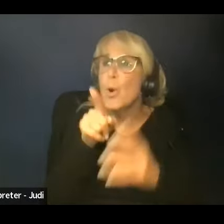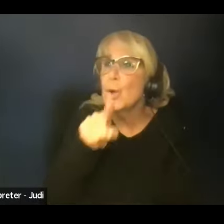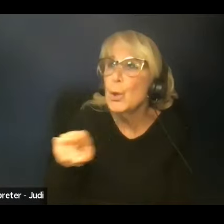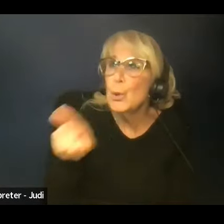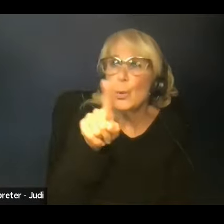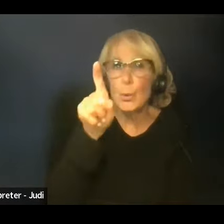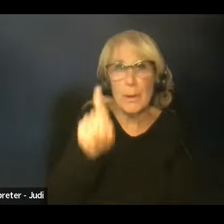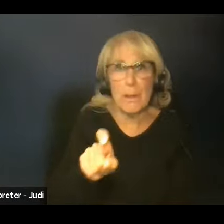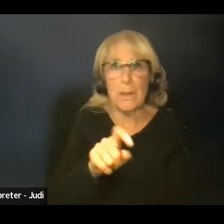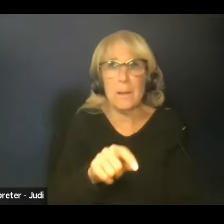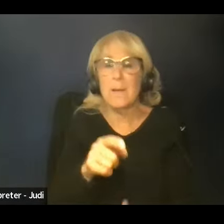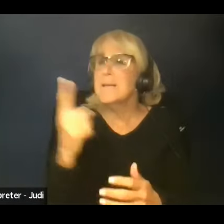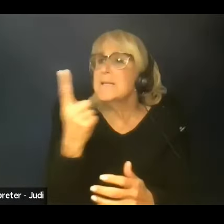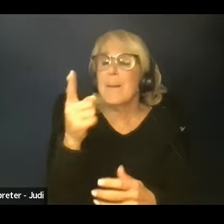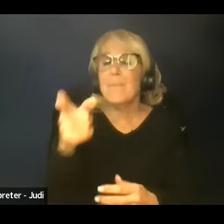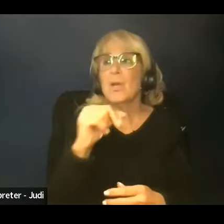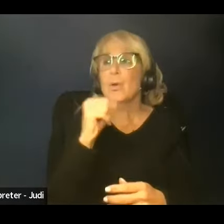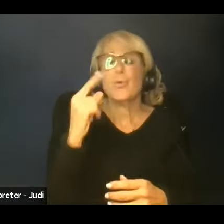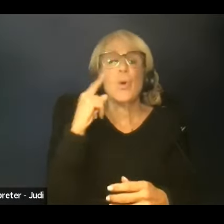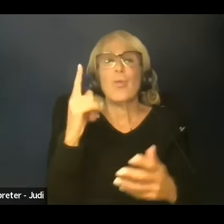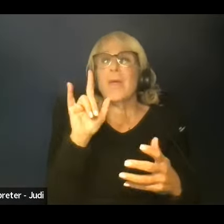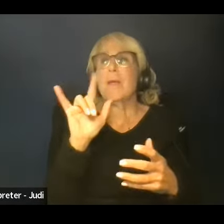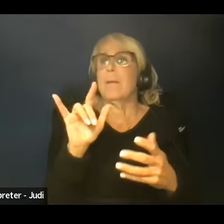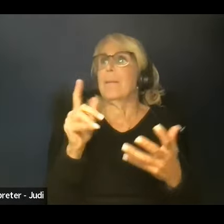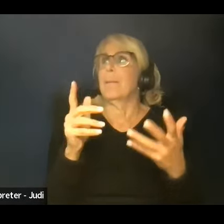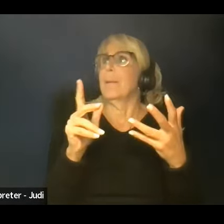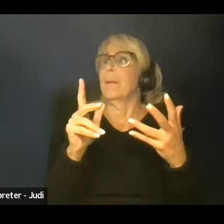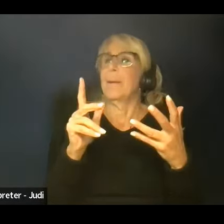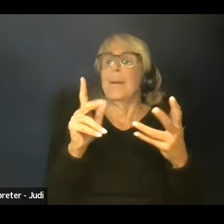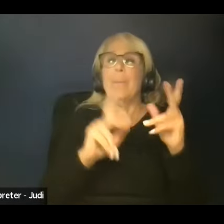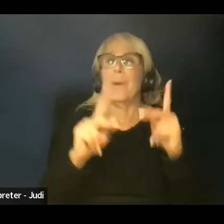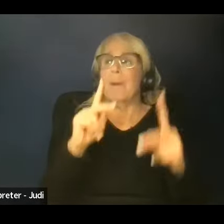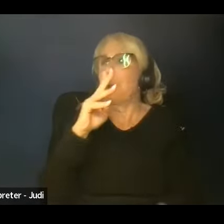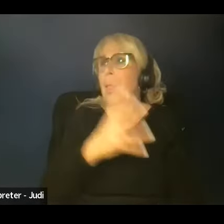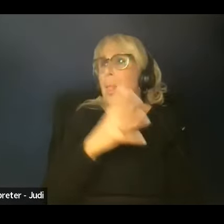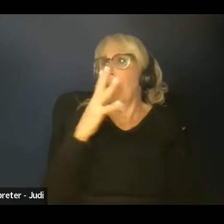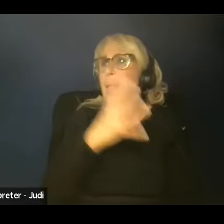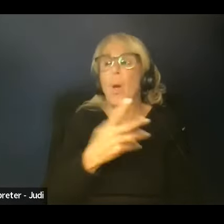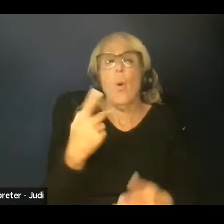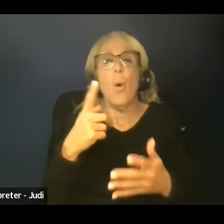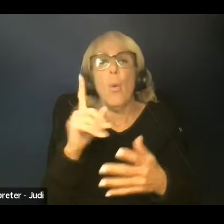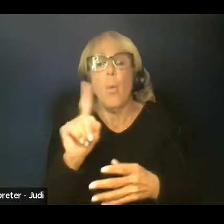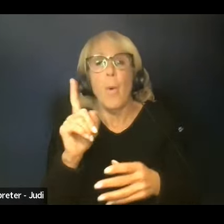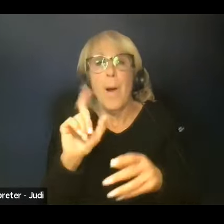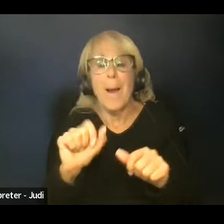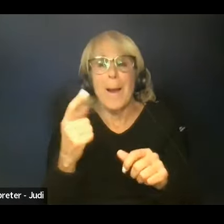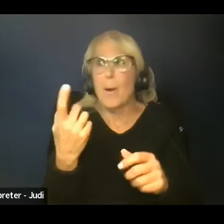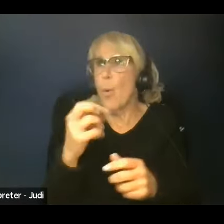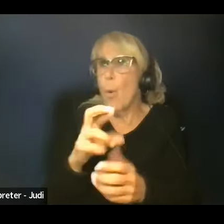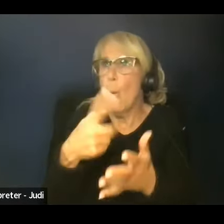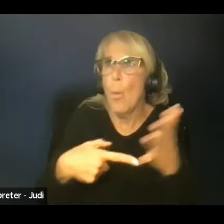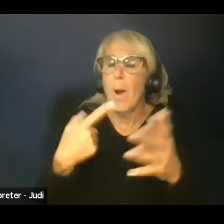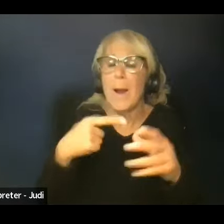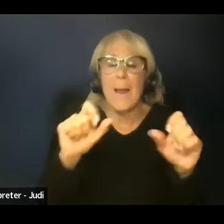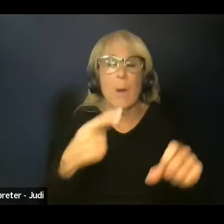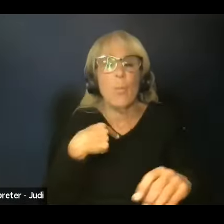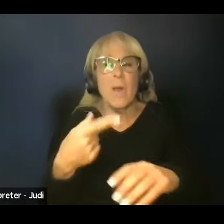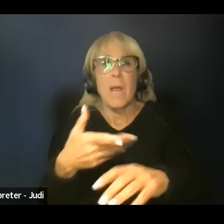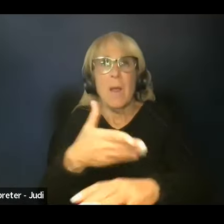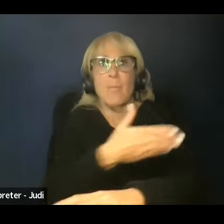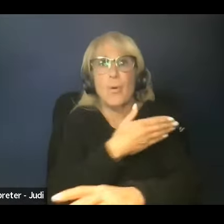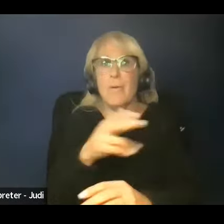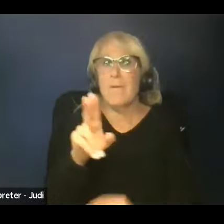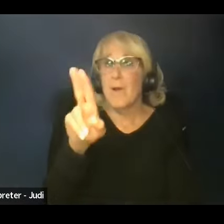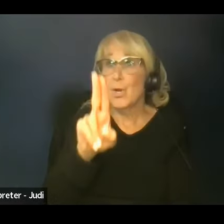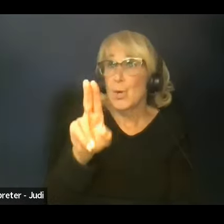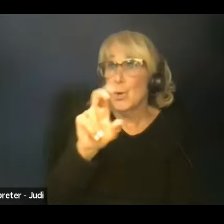What, what's something that you don't think is being heard? What is something that you think we can improve? And having the USDA and